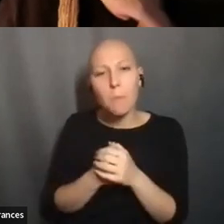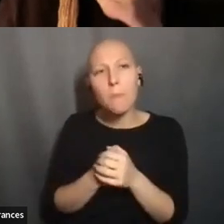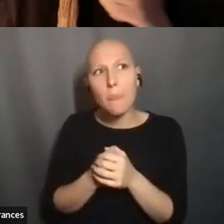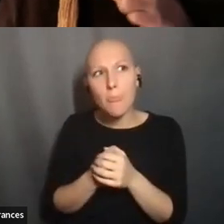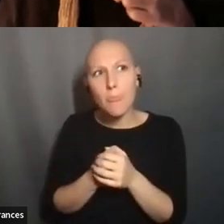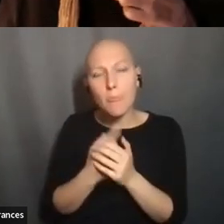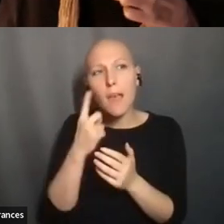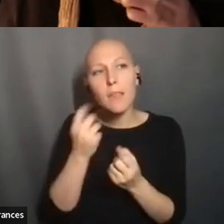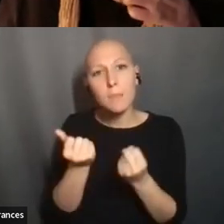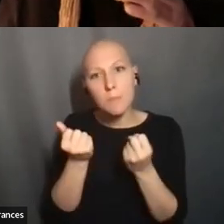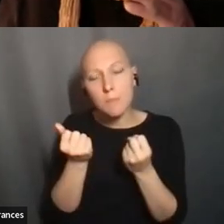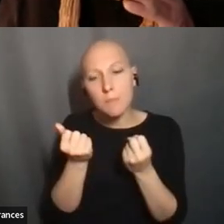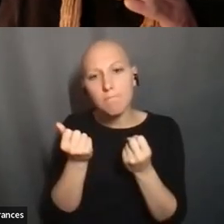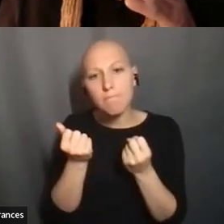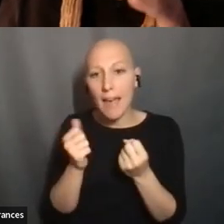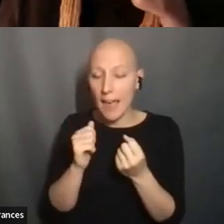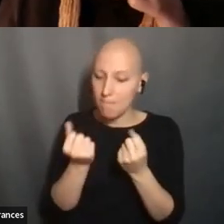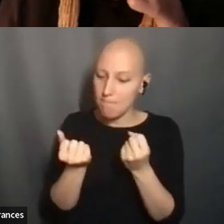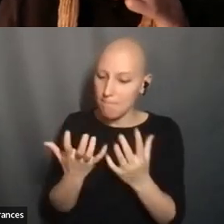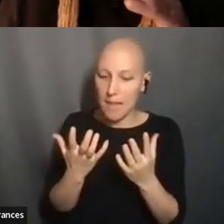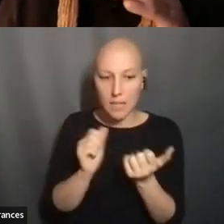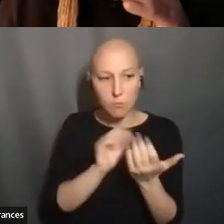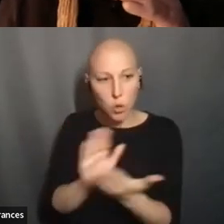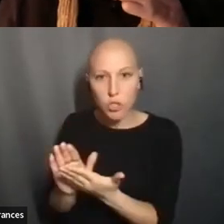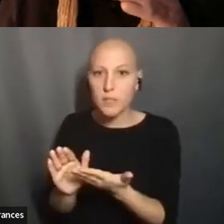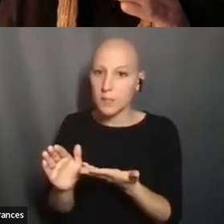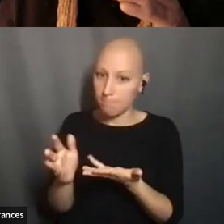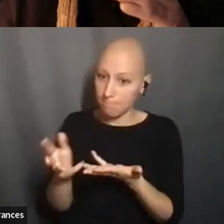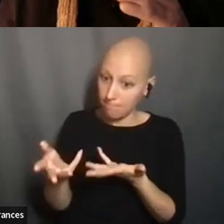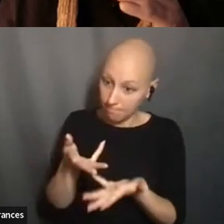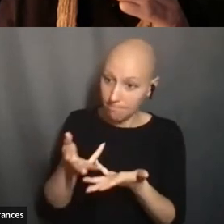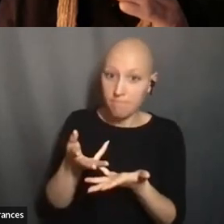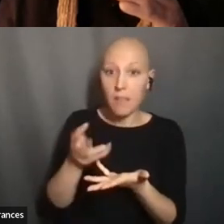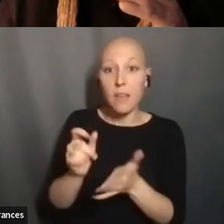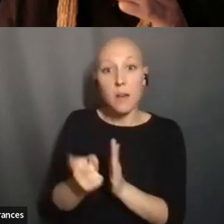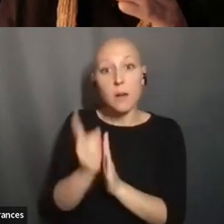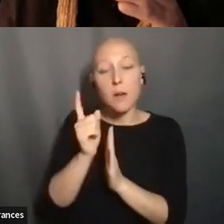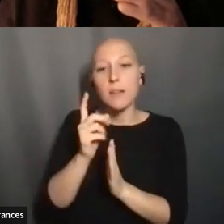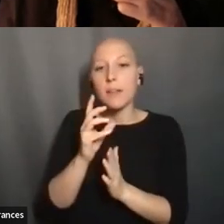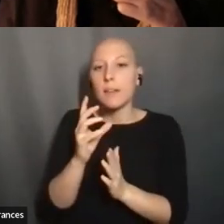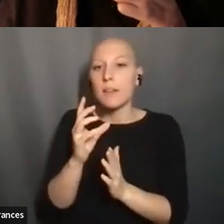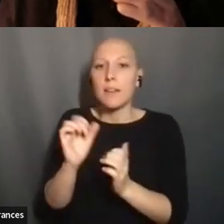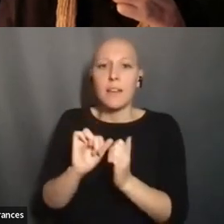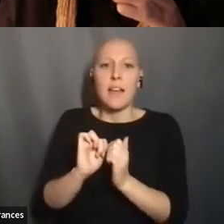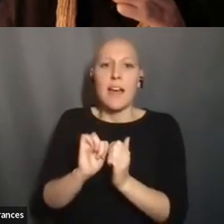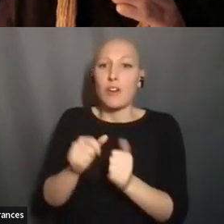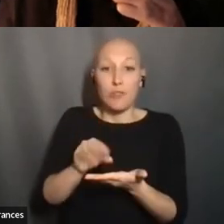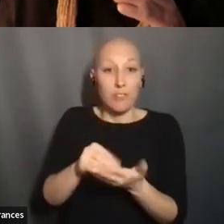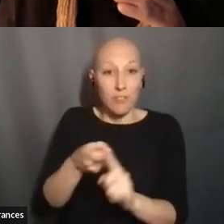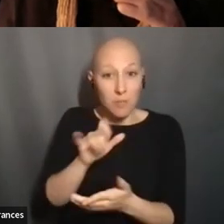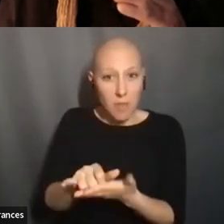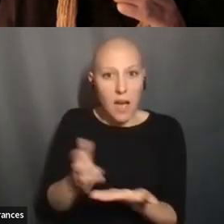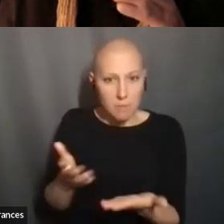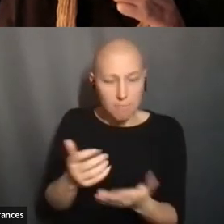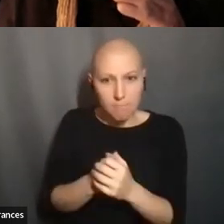AND LEARNING FROM THE ENCOUNTER HAVE COME ABOUT. SO WE'VE KIND OF ALREADY CRITICED TODAY THE SORT OF HEAVILY MEDICALIZED WAY OF DEFINING CONDITIONS,